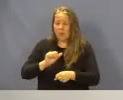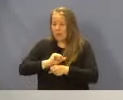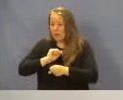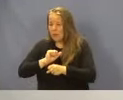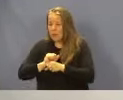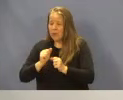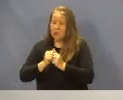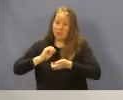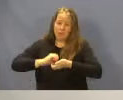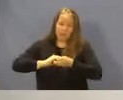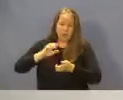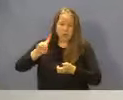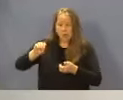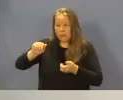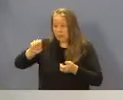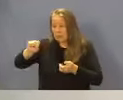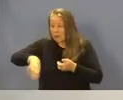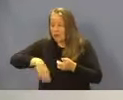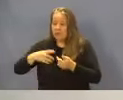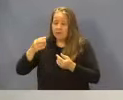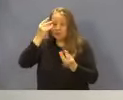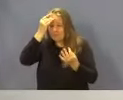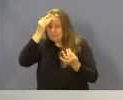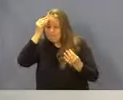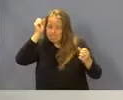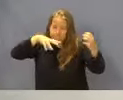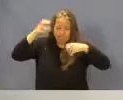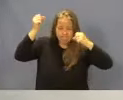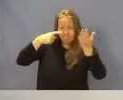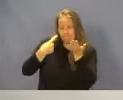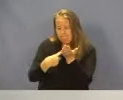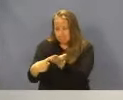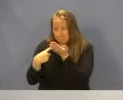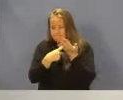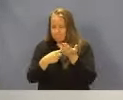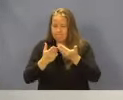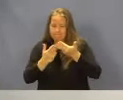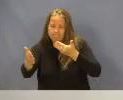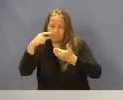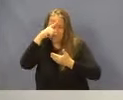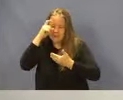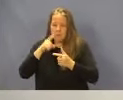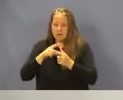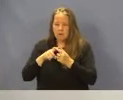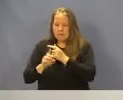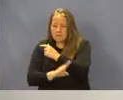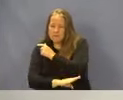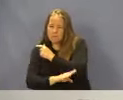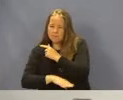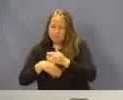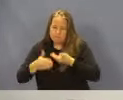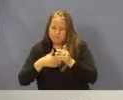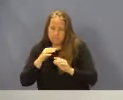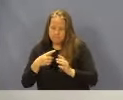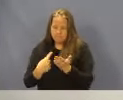partners at DOAS as those thought-provoking discussions continue throughout the summer and on into the fall, and we'll keep you